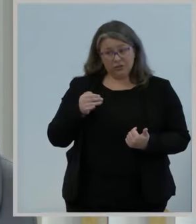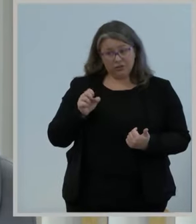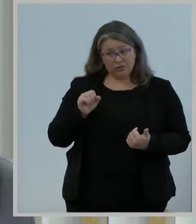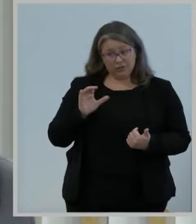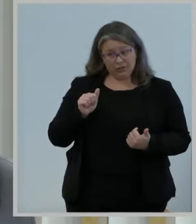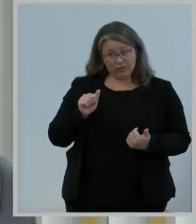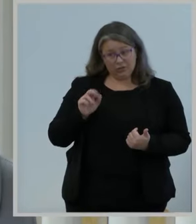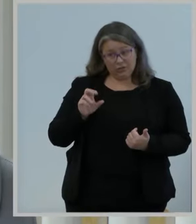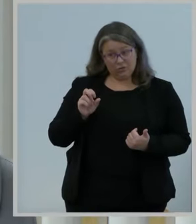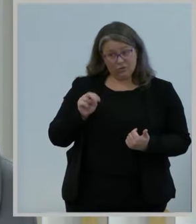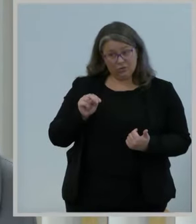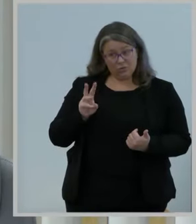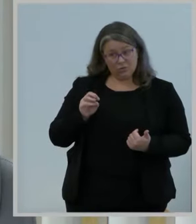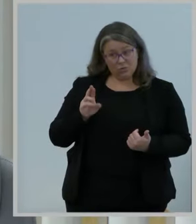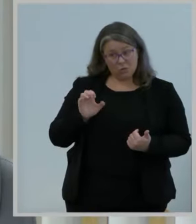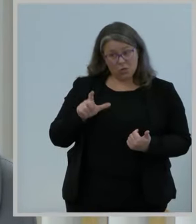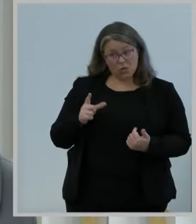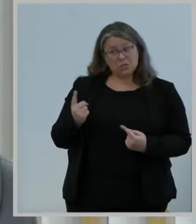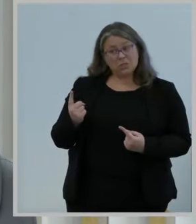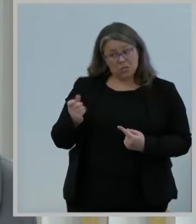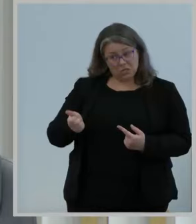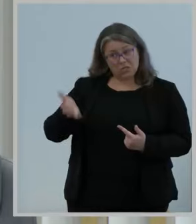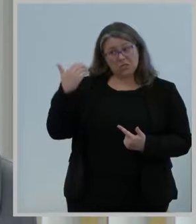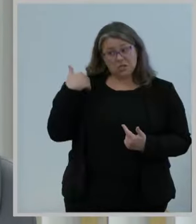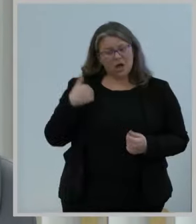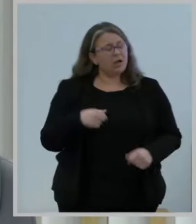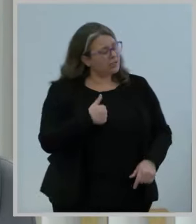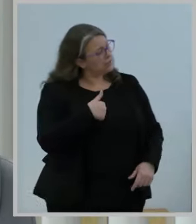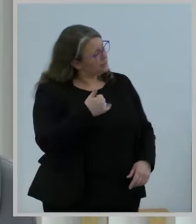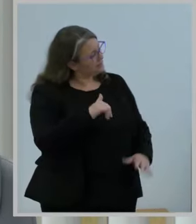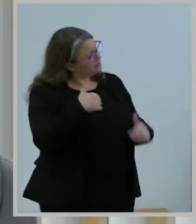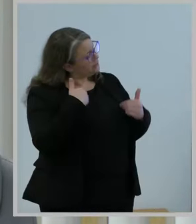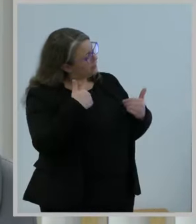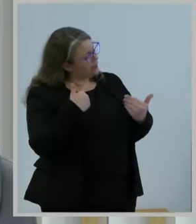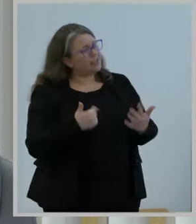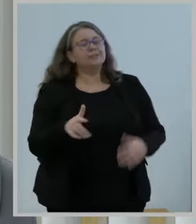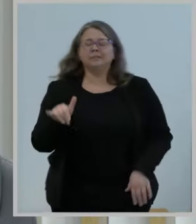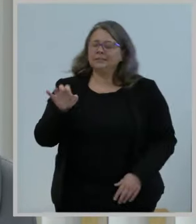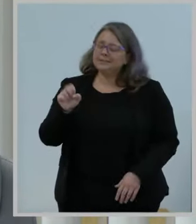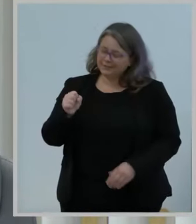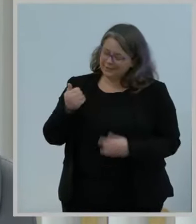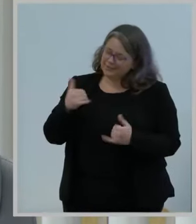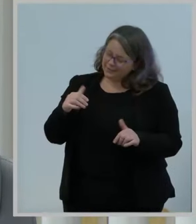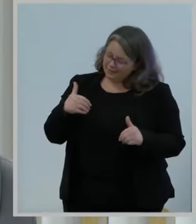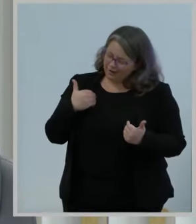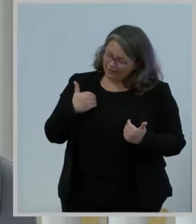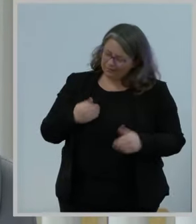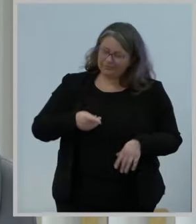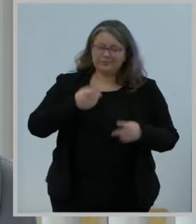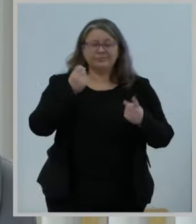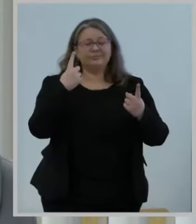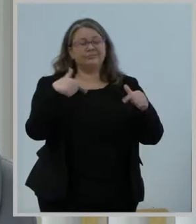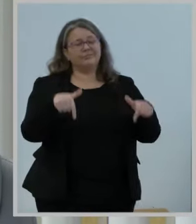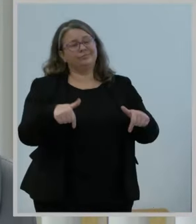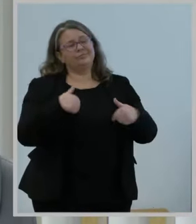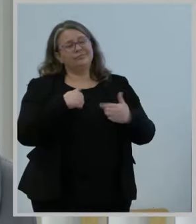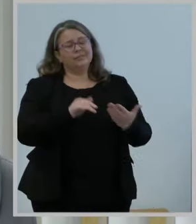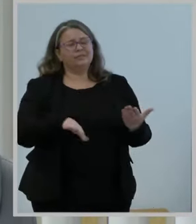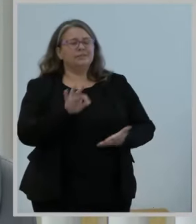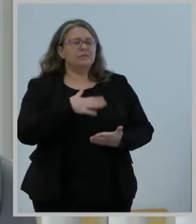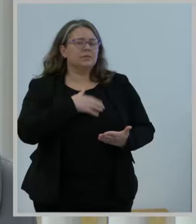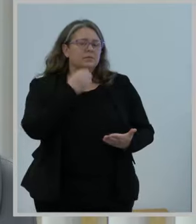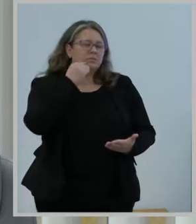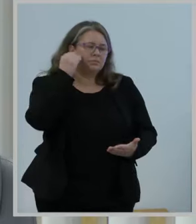Still very young, yes. Even younger. I found my home. I am so grateful to have been given the